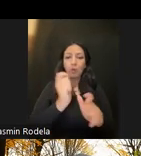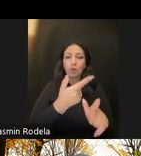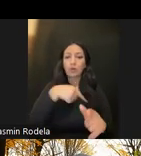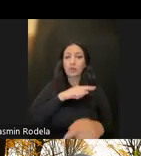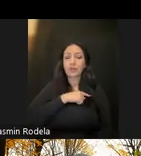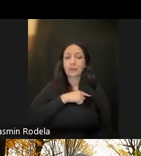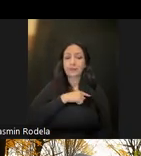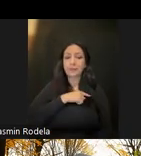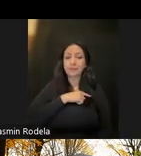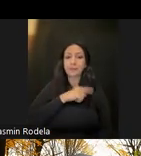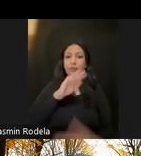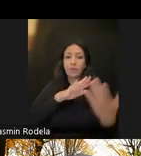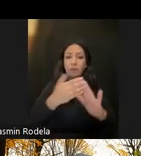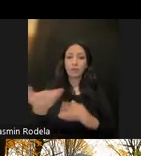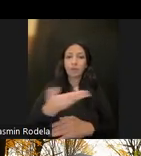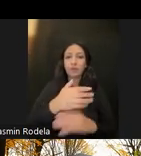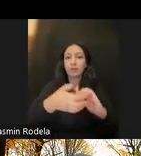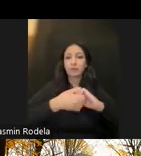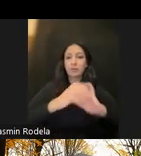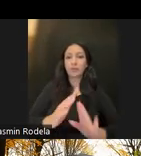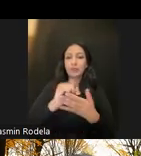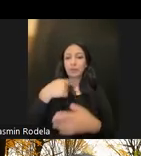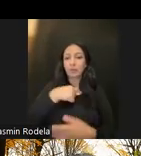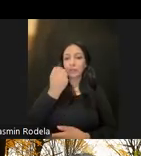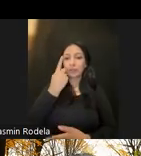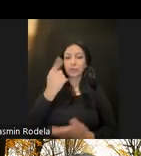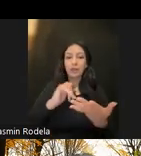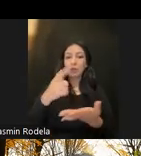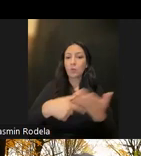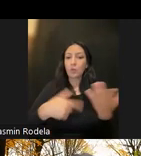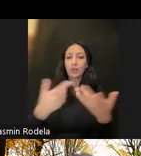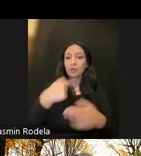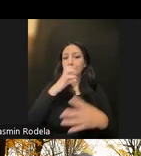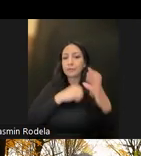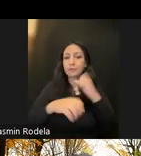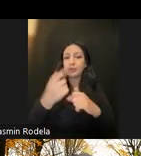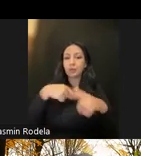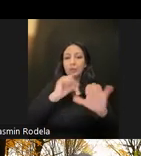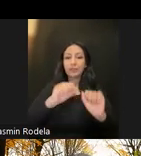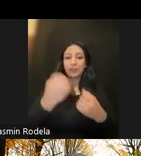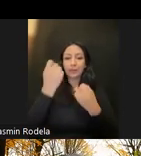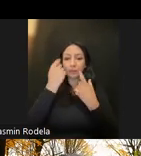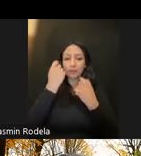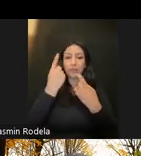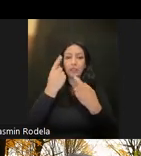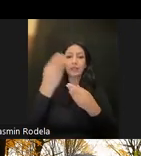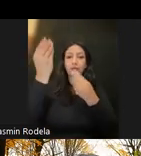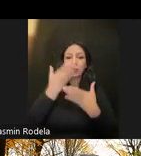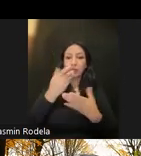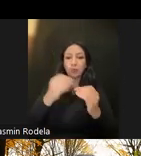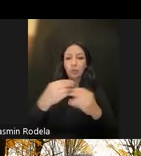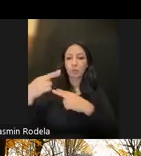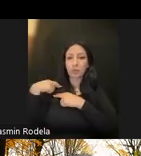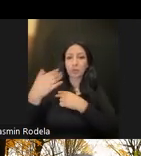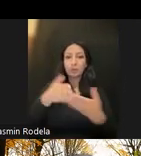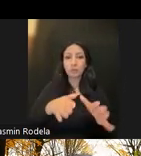community partners so that we understand where the gaps in services are and can be informed in a culturally responsive way about how